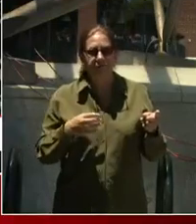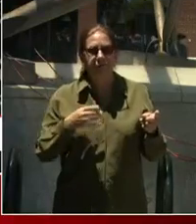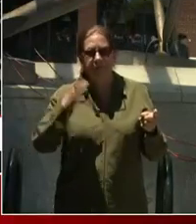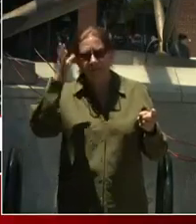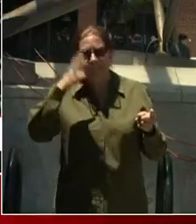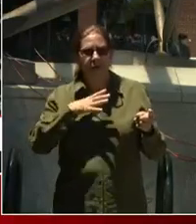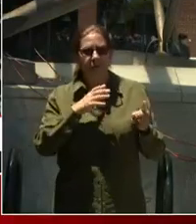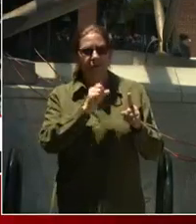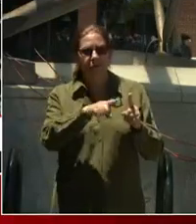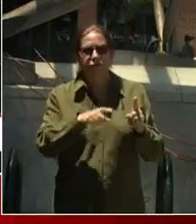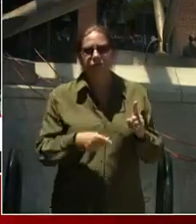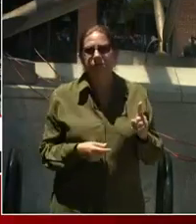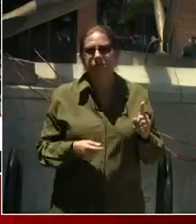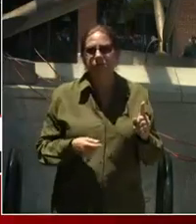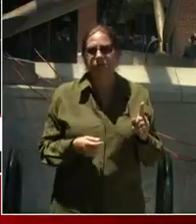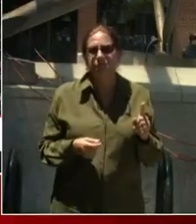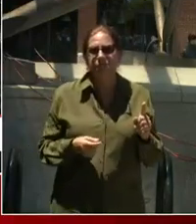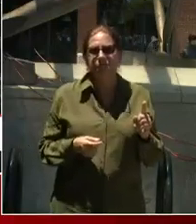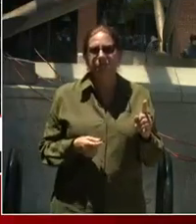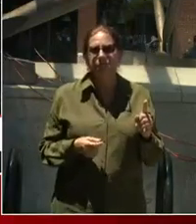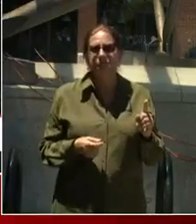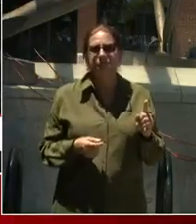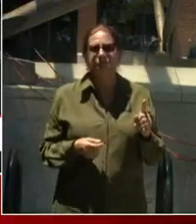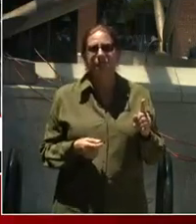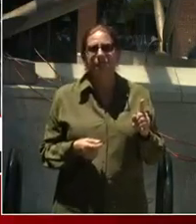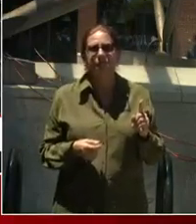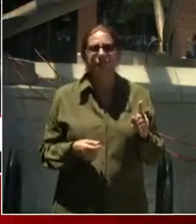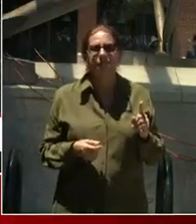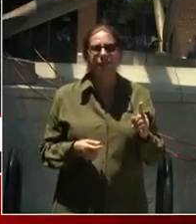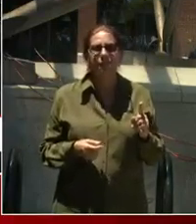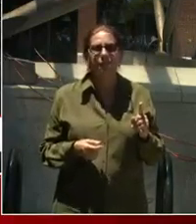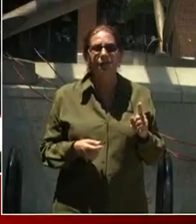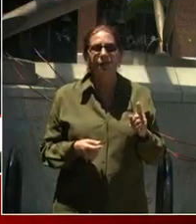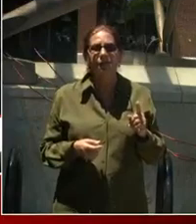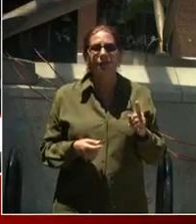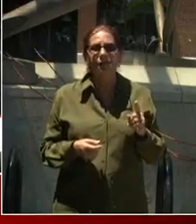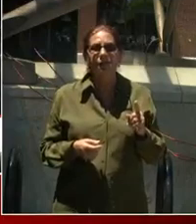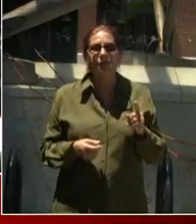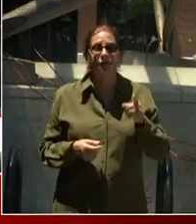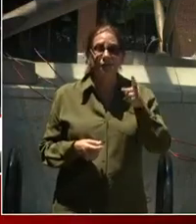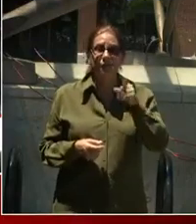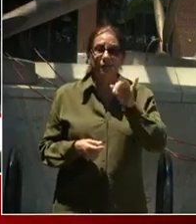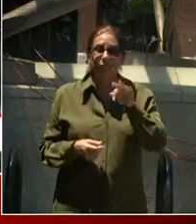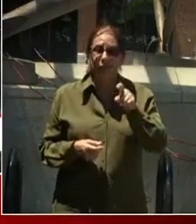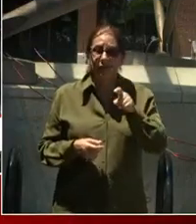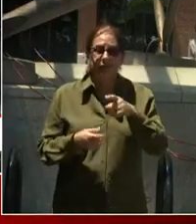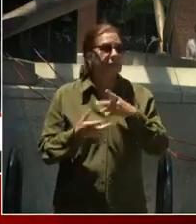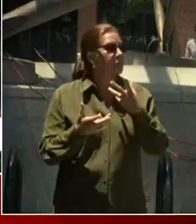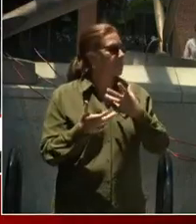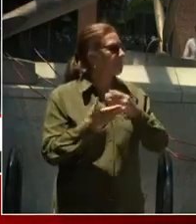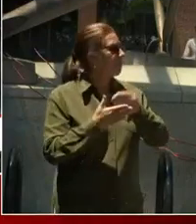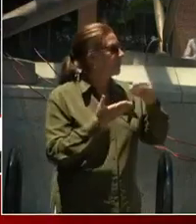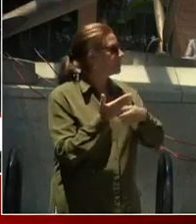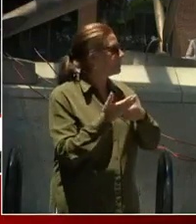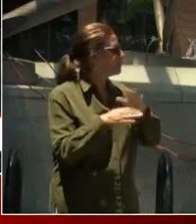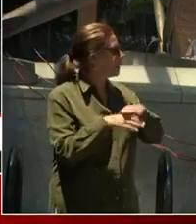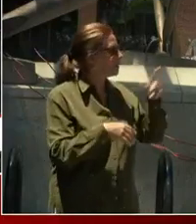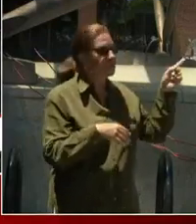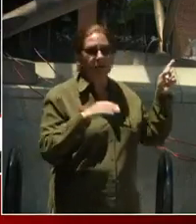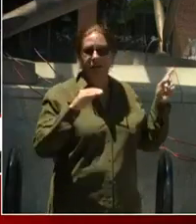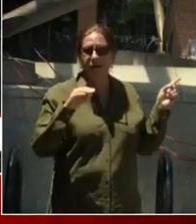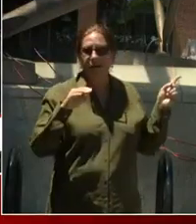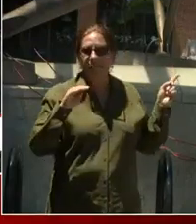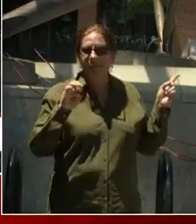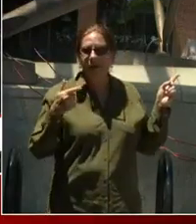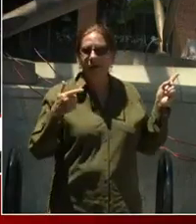and see how open we are, get a ticket and get on the big bus. And I understand that you're encouraging domestic travel here to D.C.